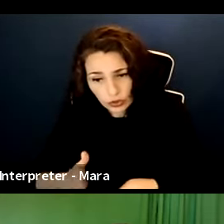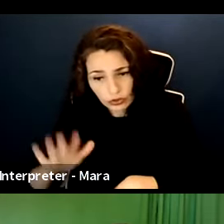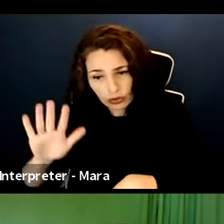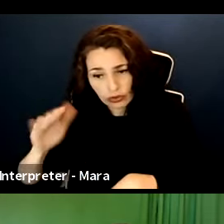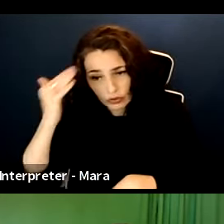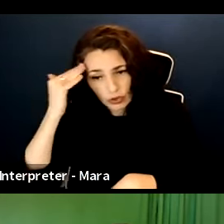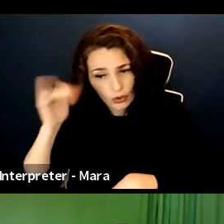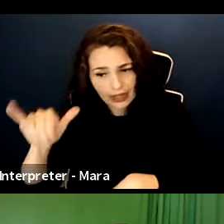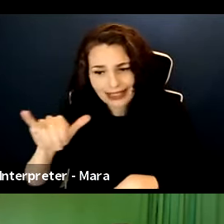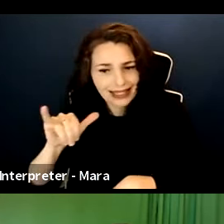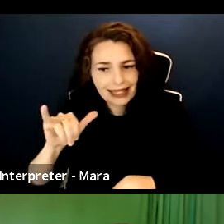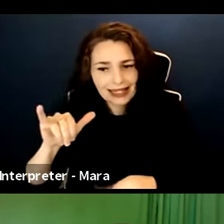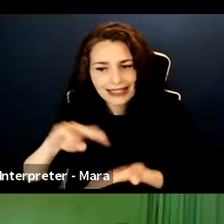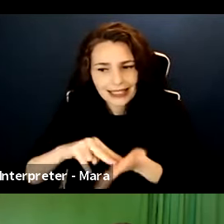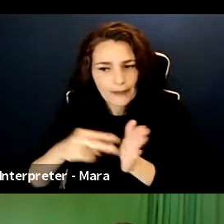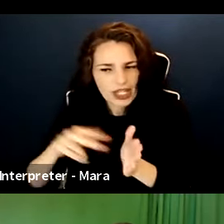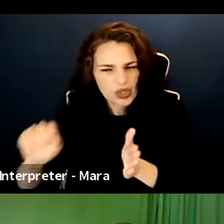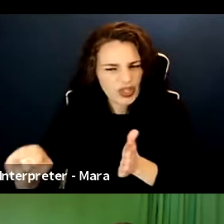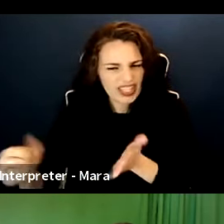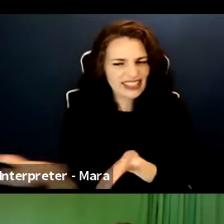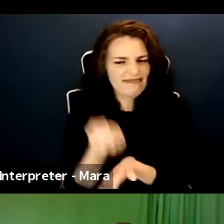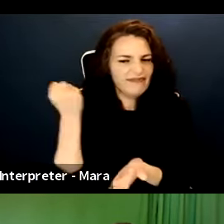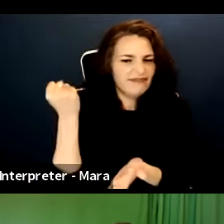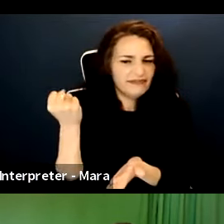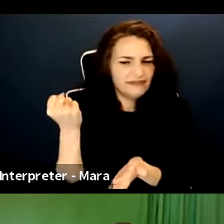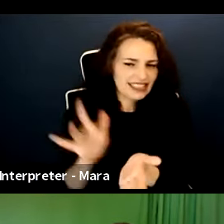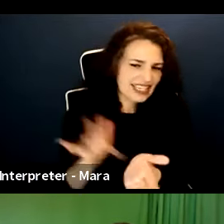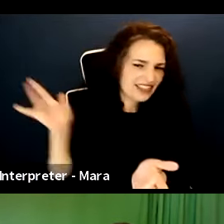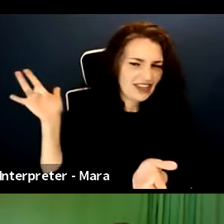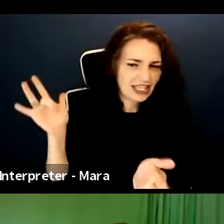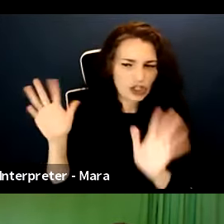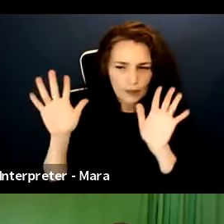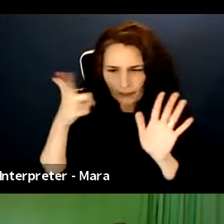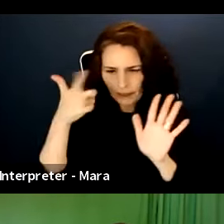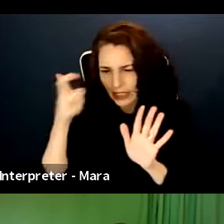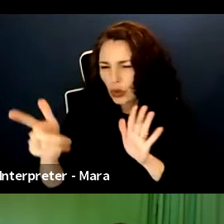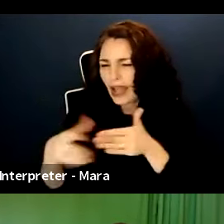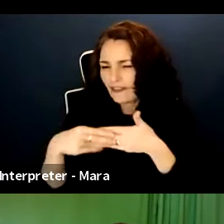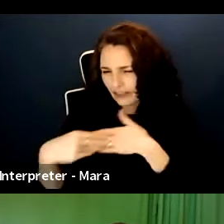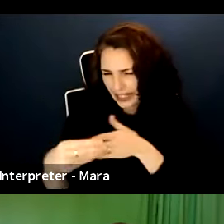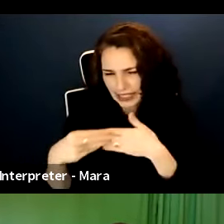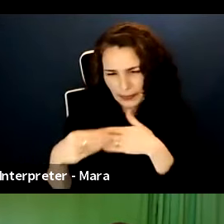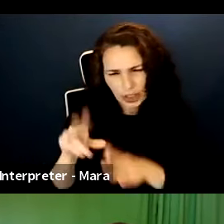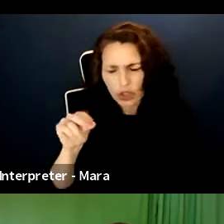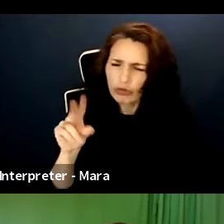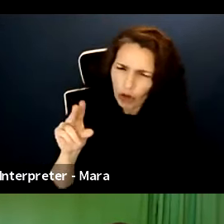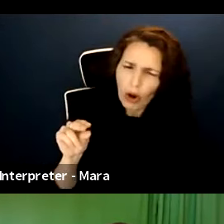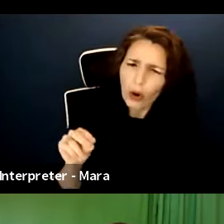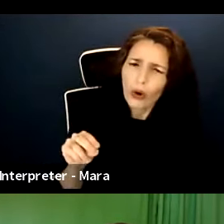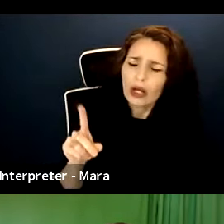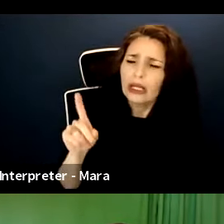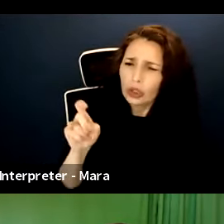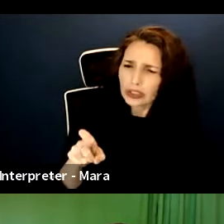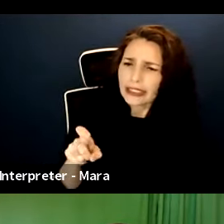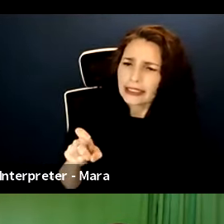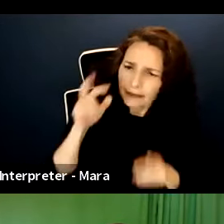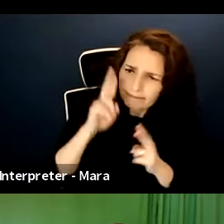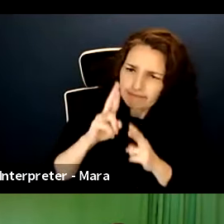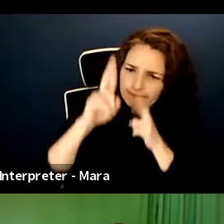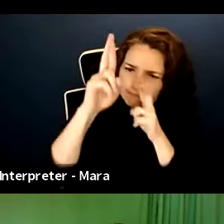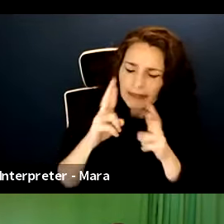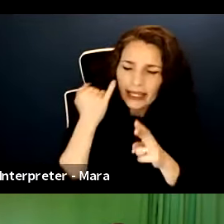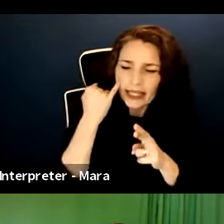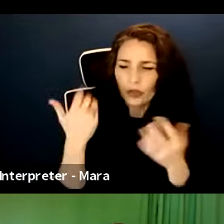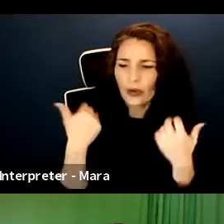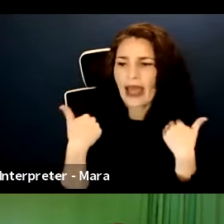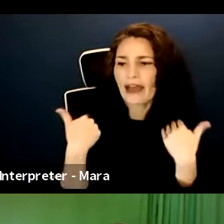flexibility. And we want to make sure that, uh, we are emphasizing that, especially as those that are multi-hyphenates, uh, let's make sure that we add